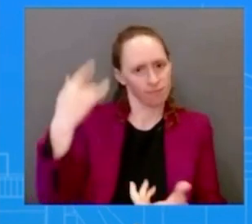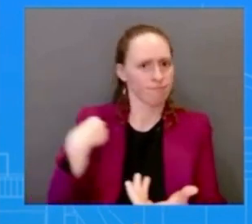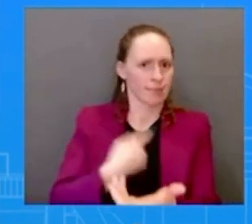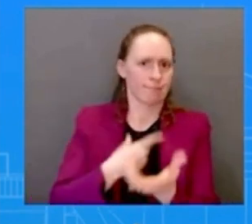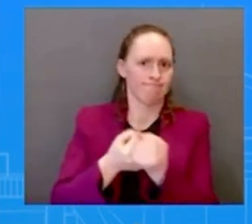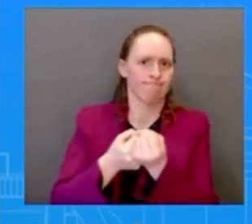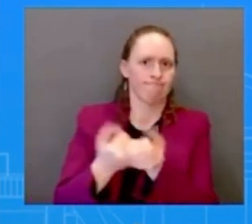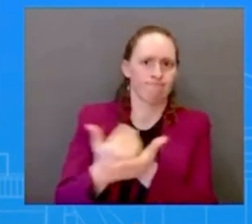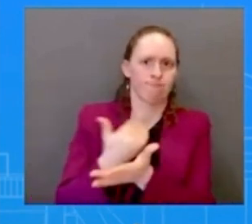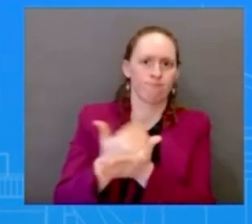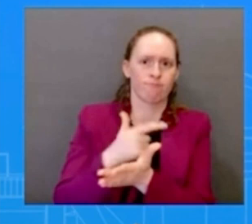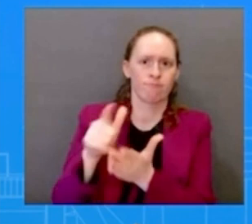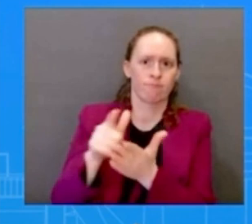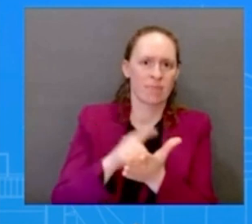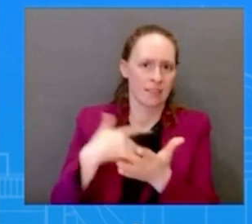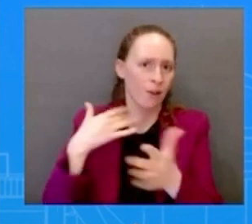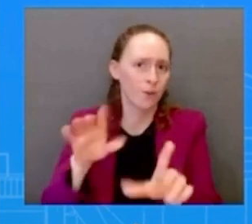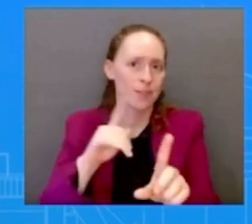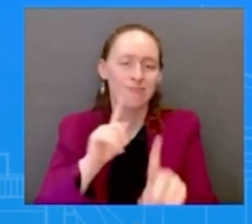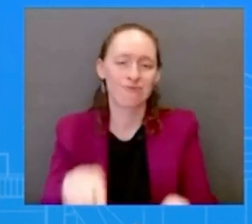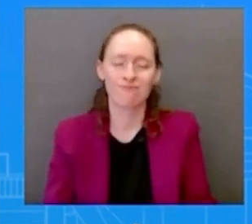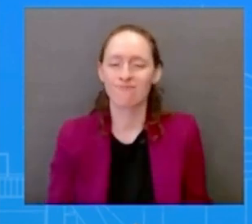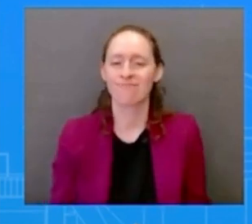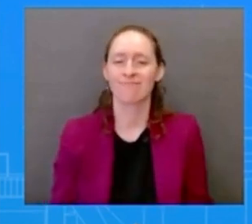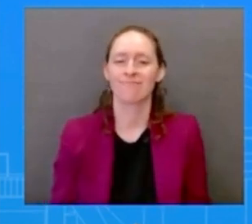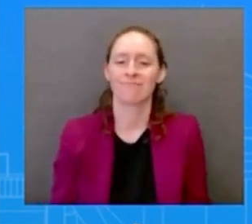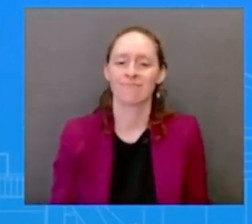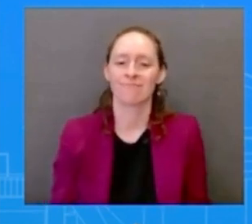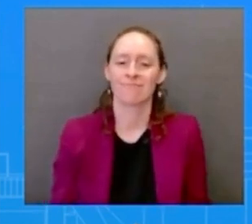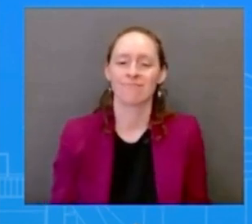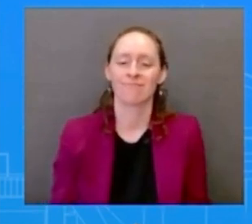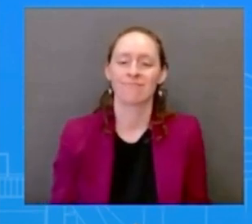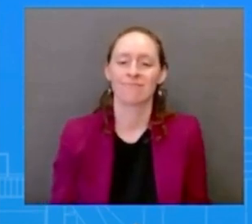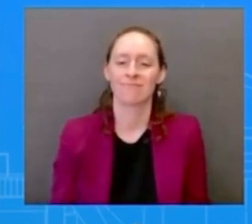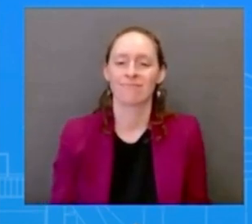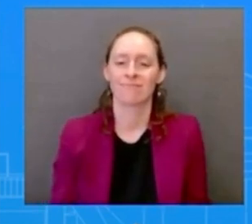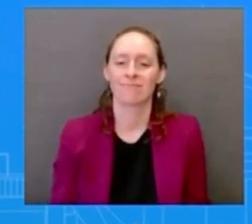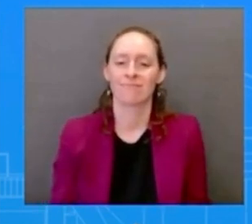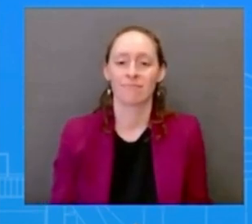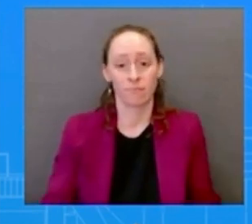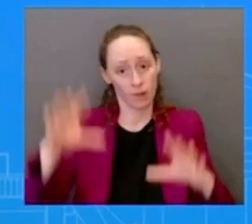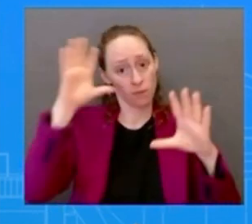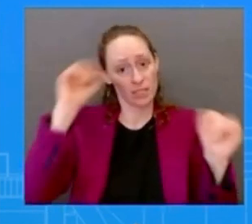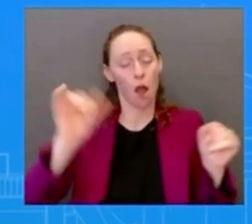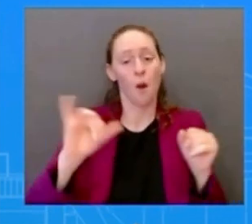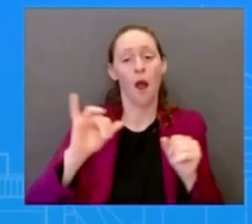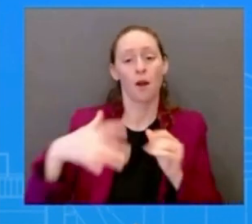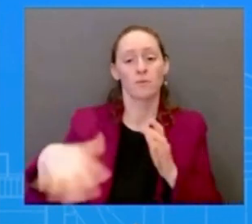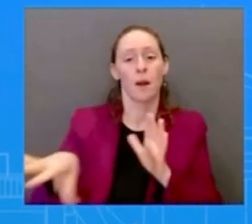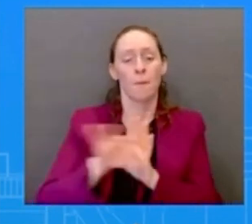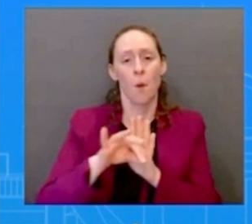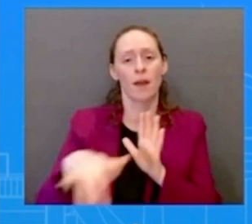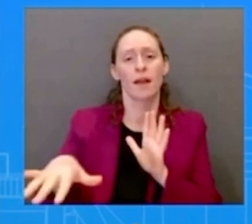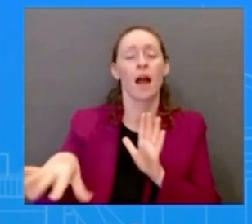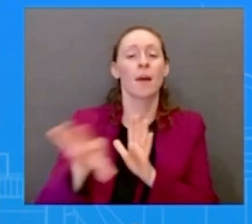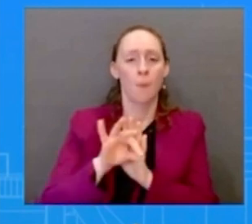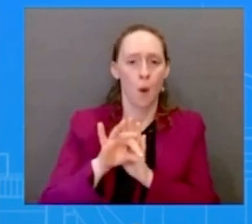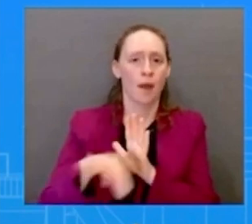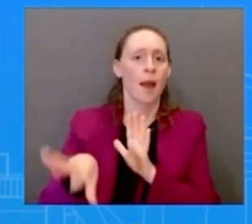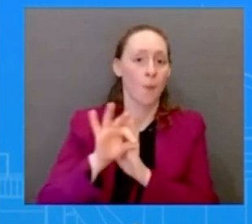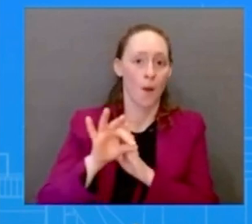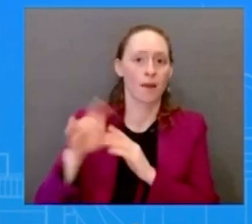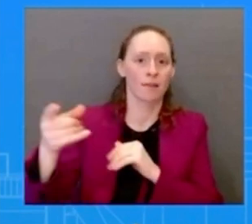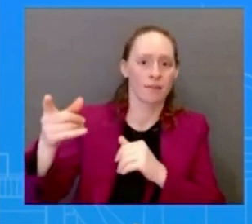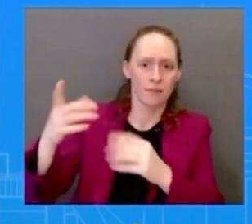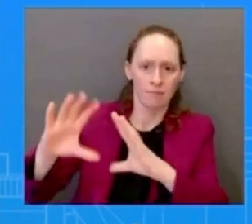as i mentioned also earlier the president appointed uh appointed uh regulators over the past two years to reverse the changes that we